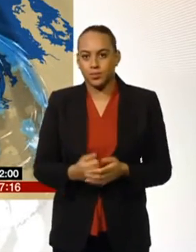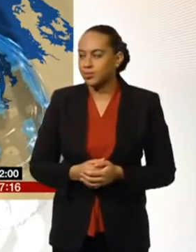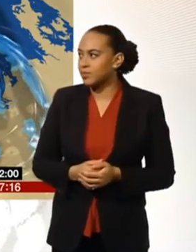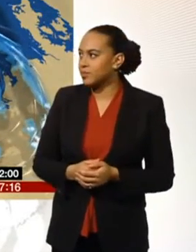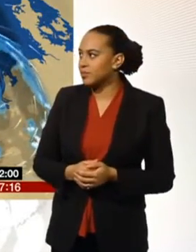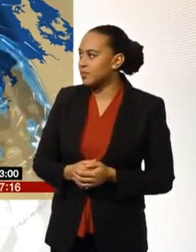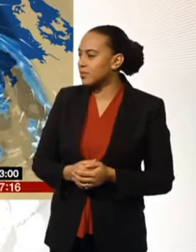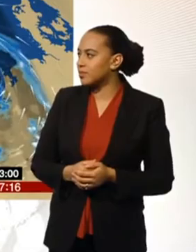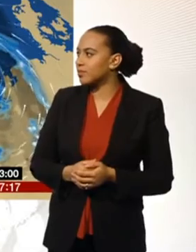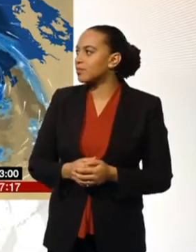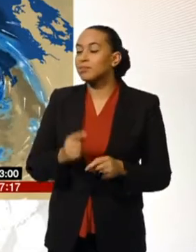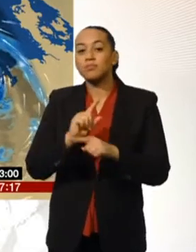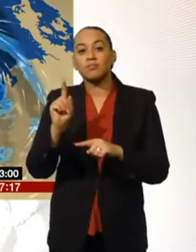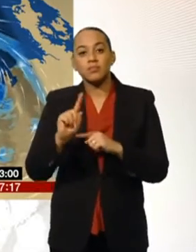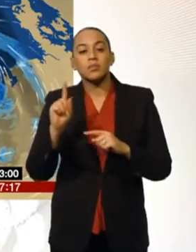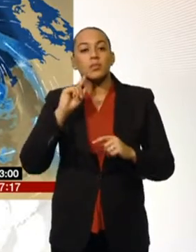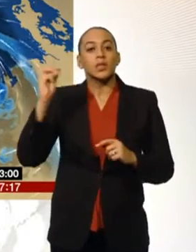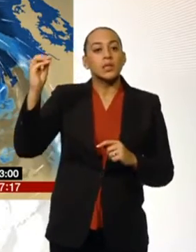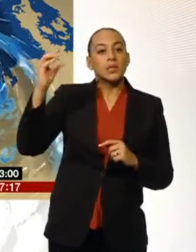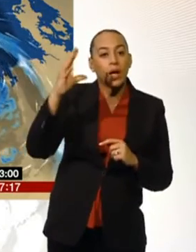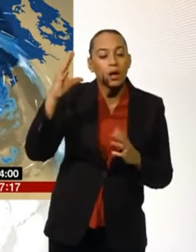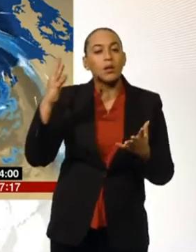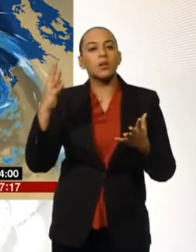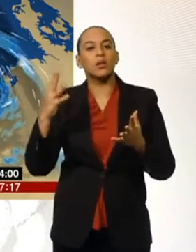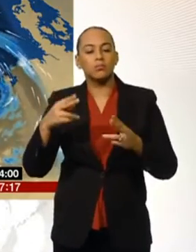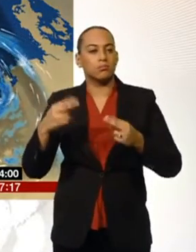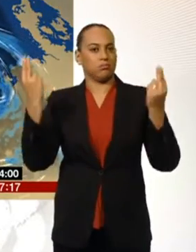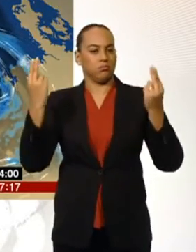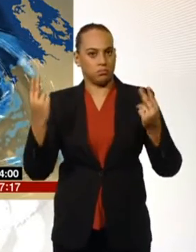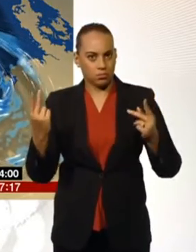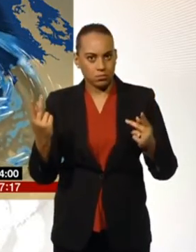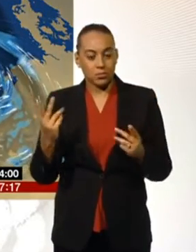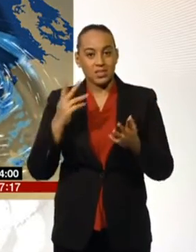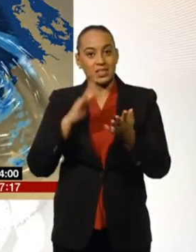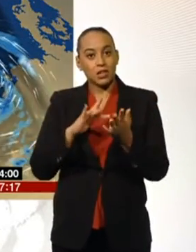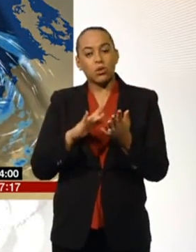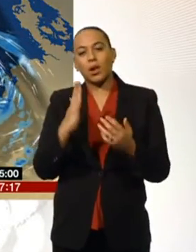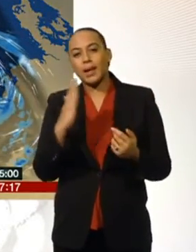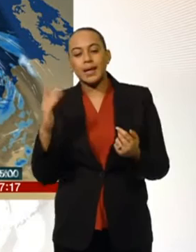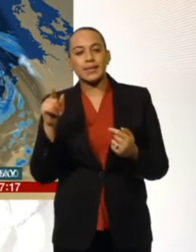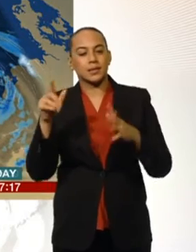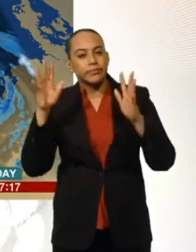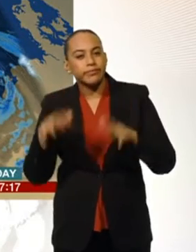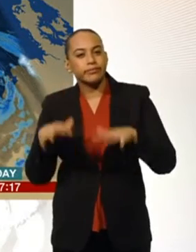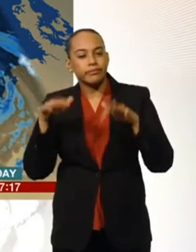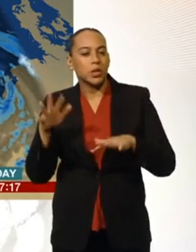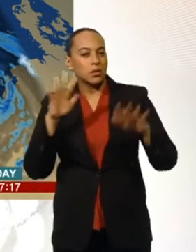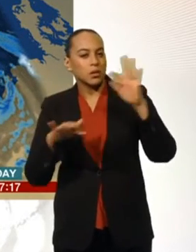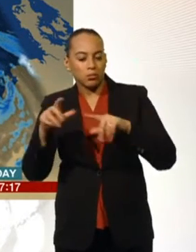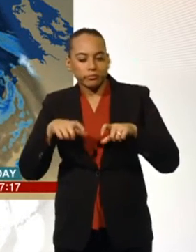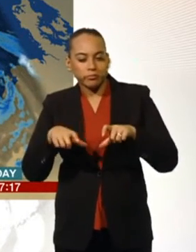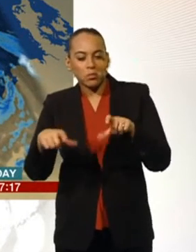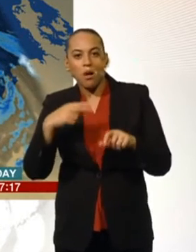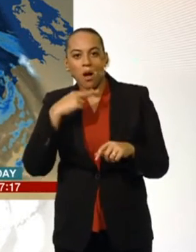before more sleet and snow arrives in north and west Scotland and Northern Ireland. Central eastern England hold on to the more persistent rain, sleet and snow into the